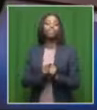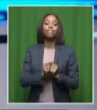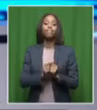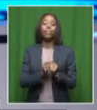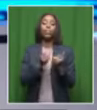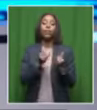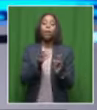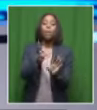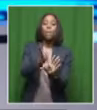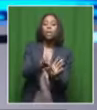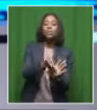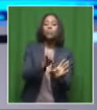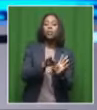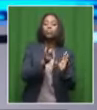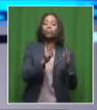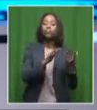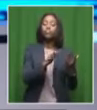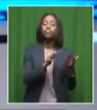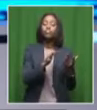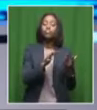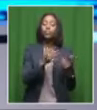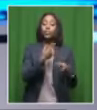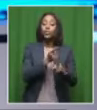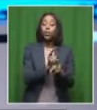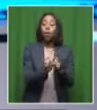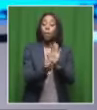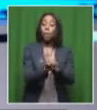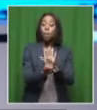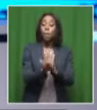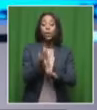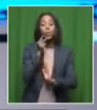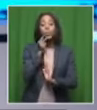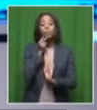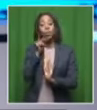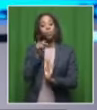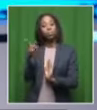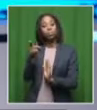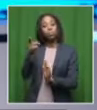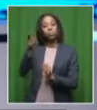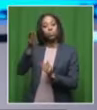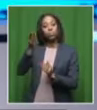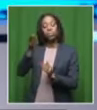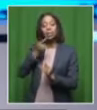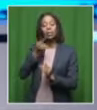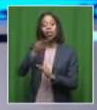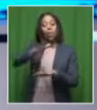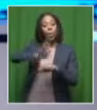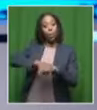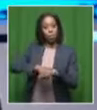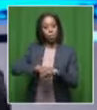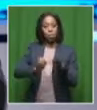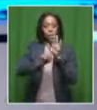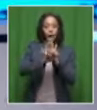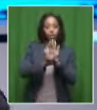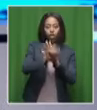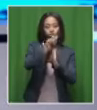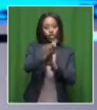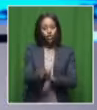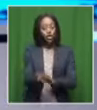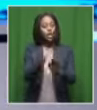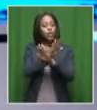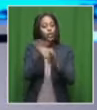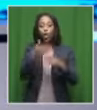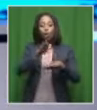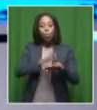the direct marketing of tobacco products was banned, they couldn't advertise on your